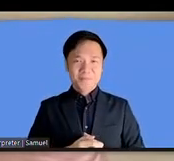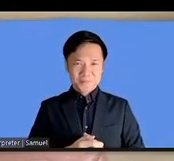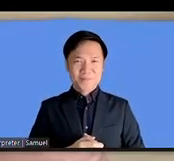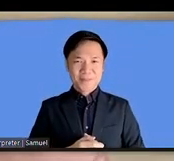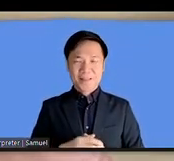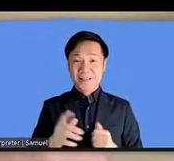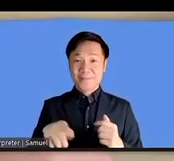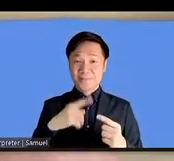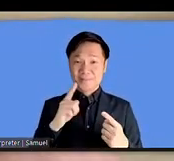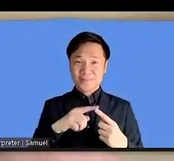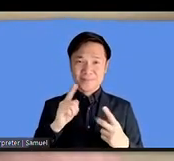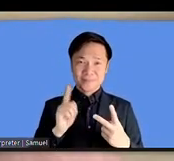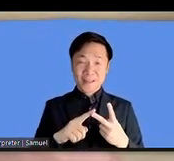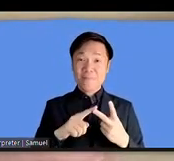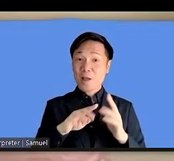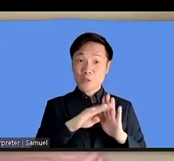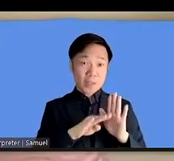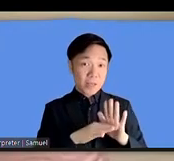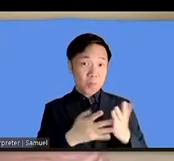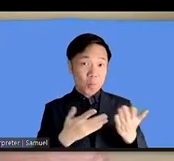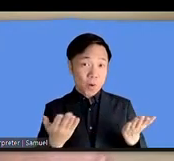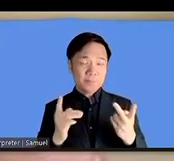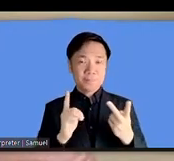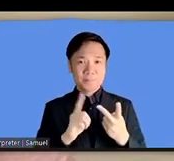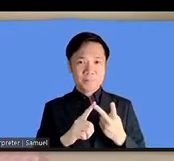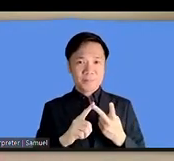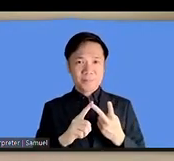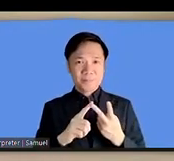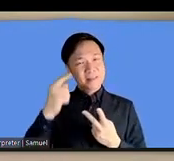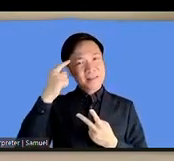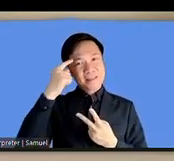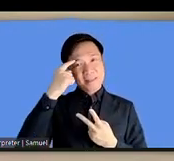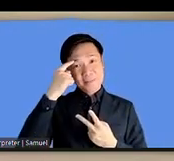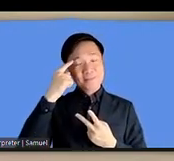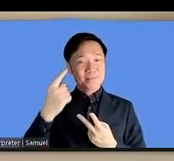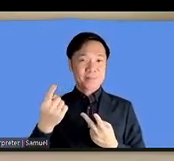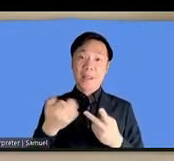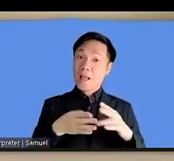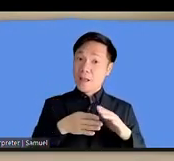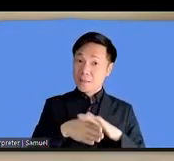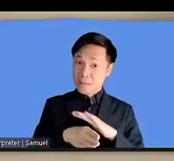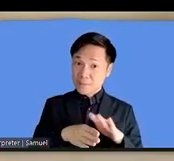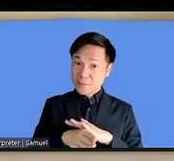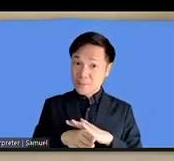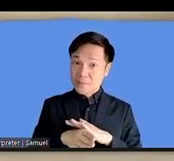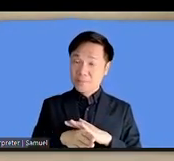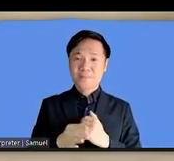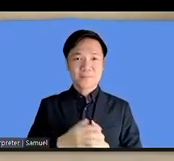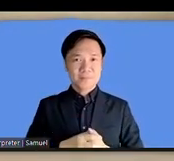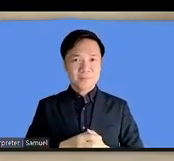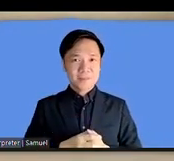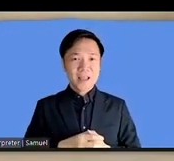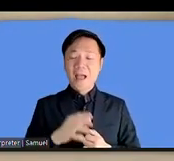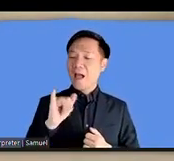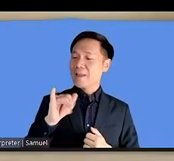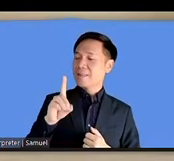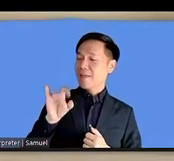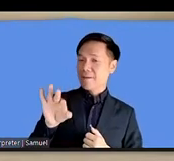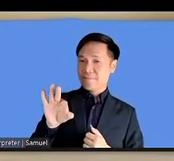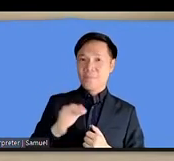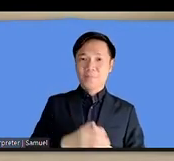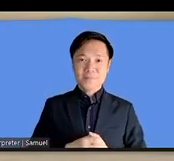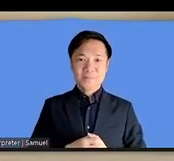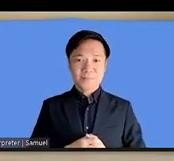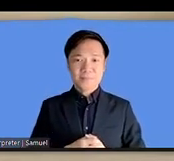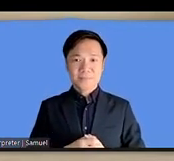on our agenda was to talk about the accessibility of the igf forum as has